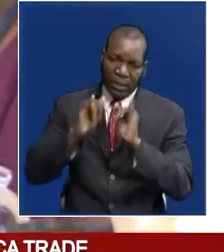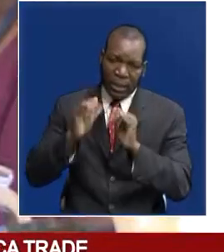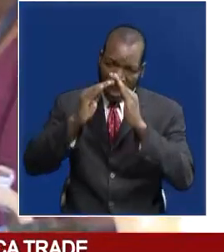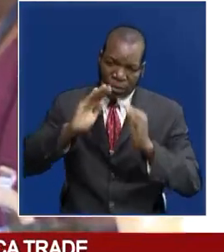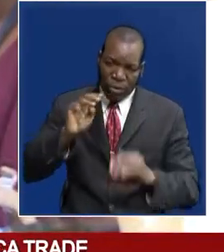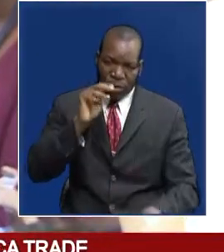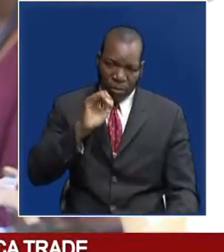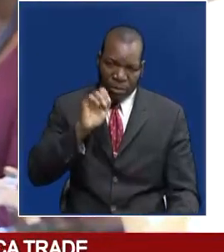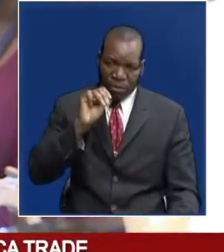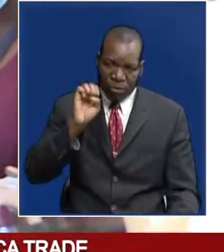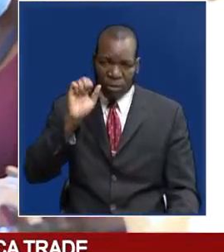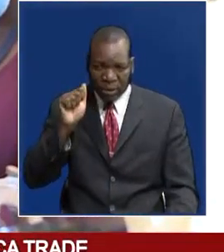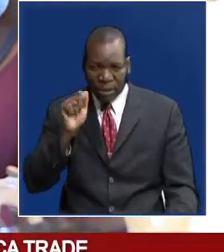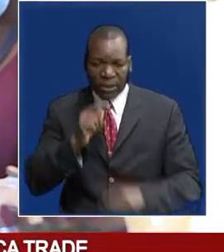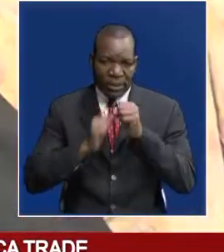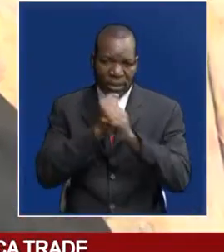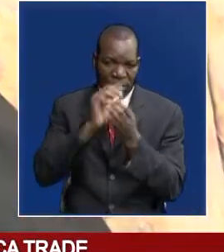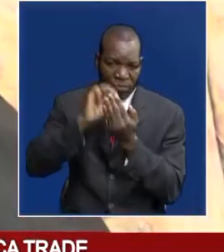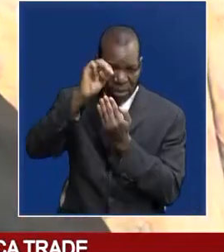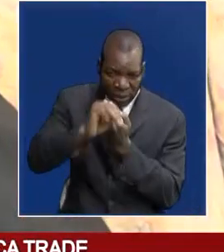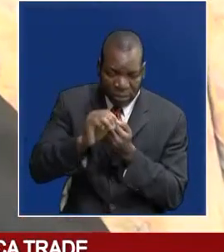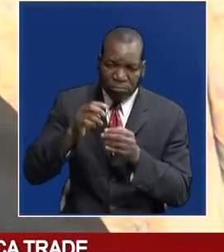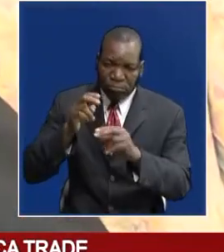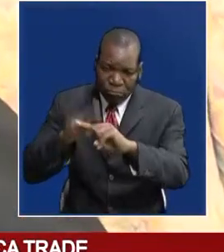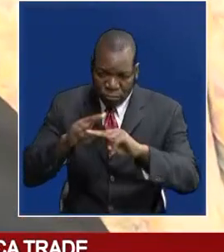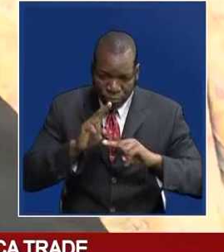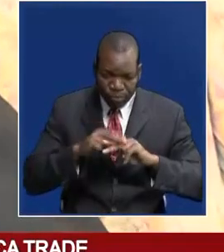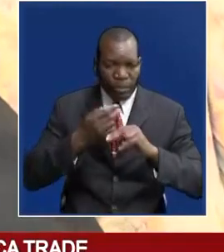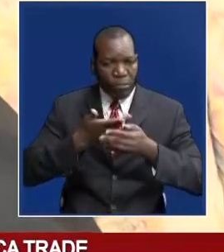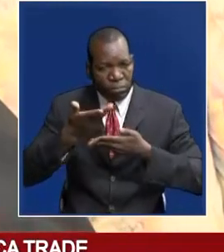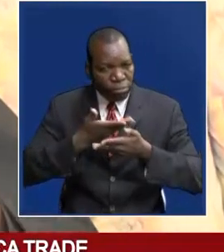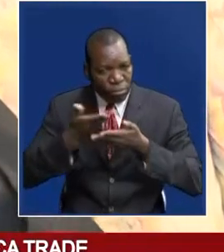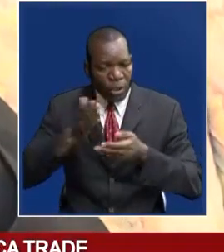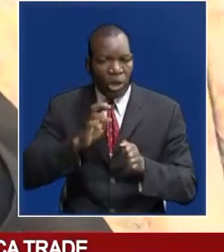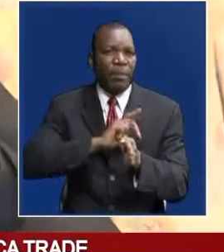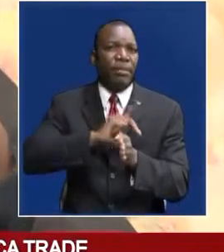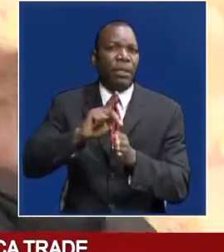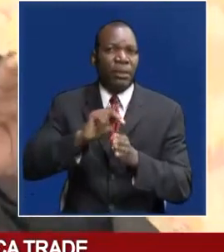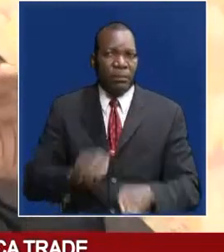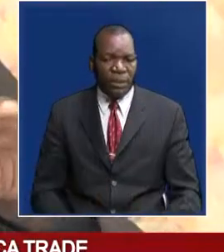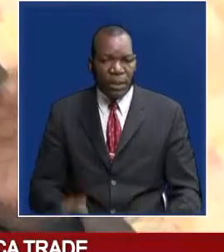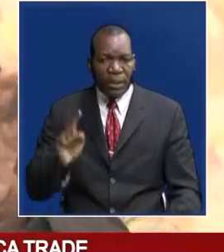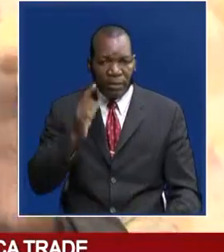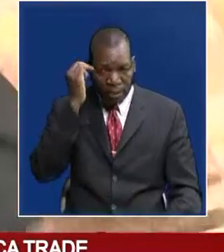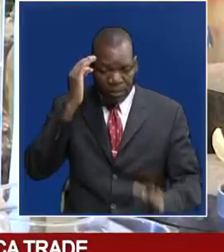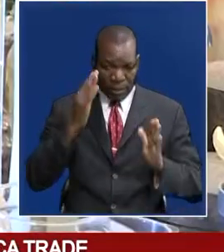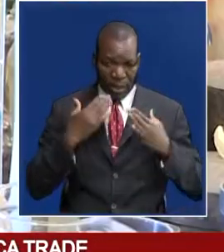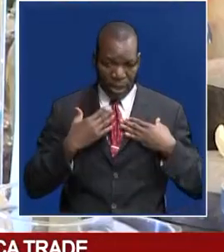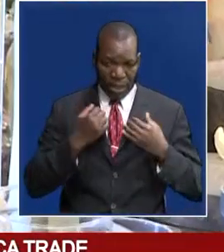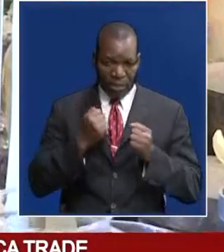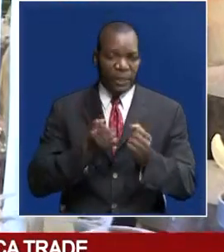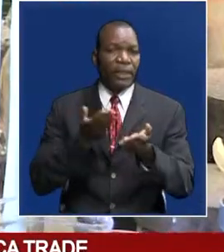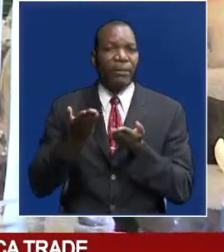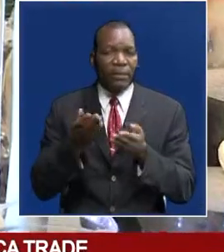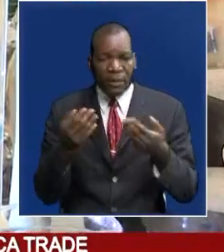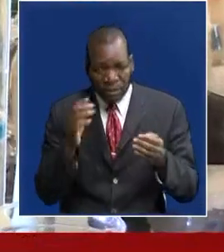In March this year, we sat down with him, talked about his illustrious career, having served as First Minister of Health, Minister of